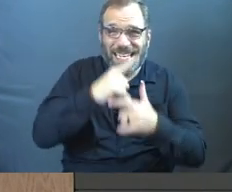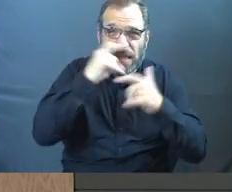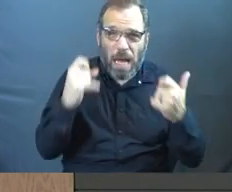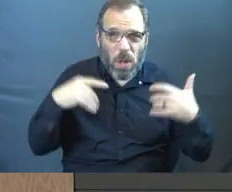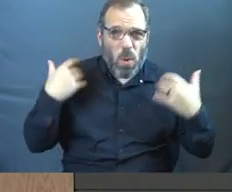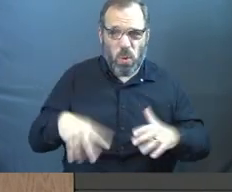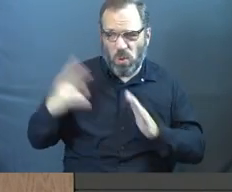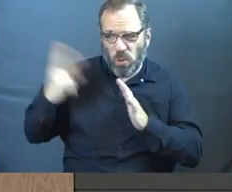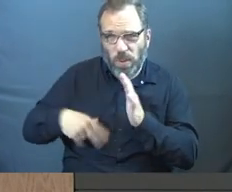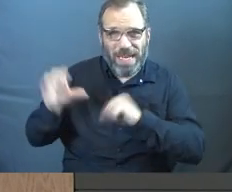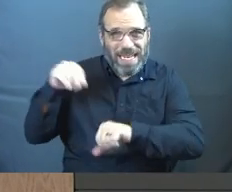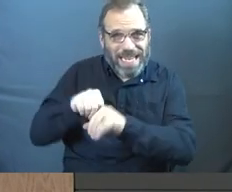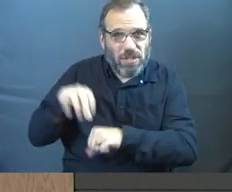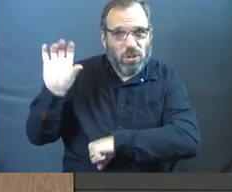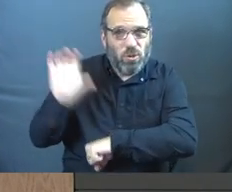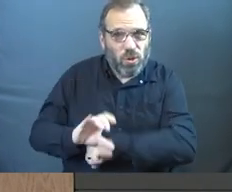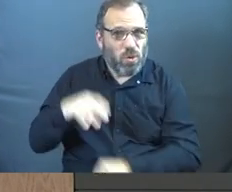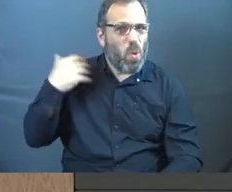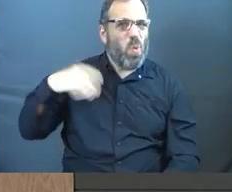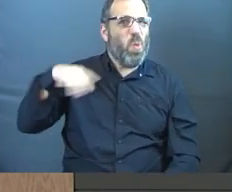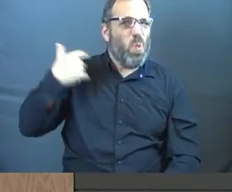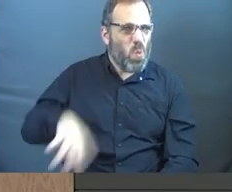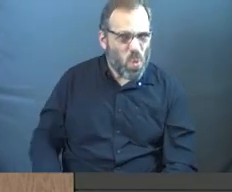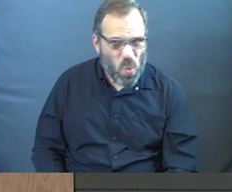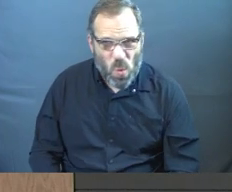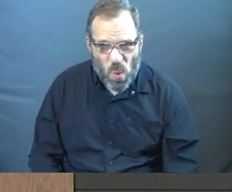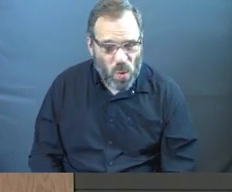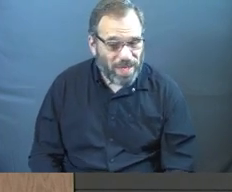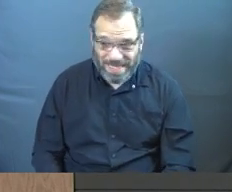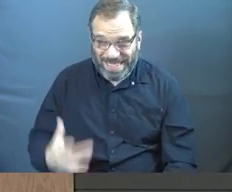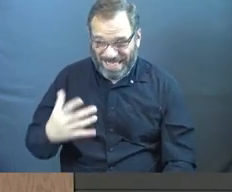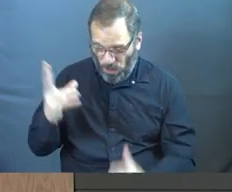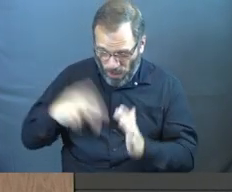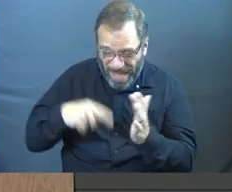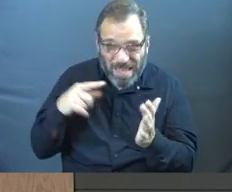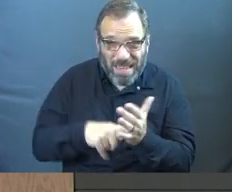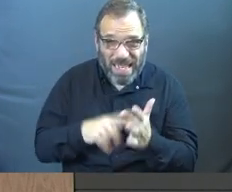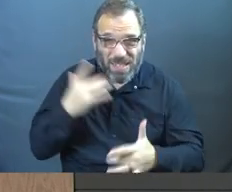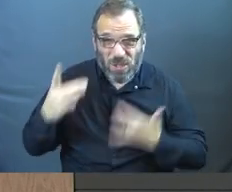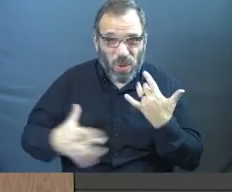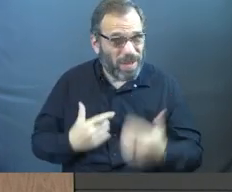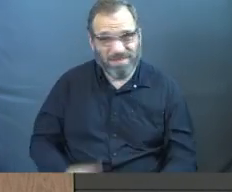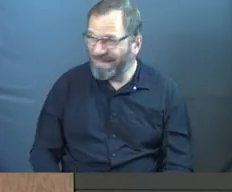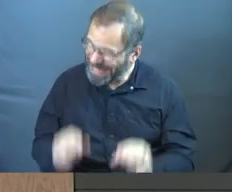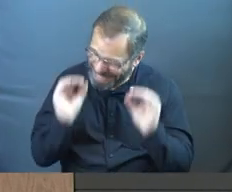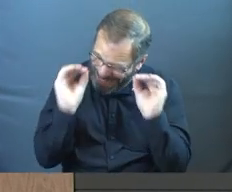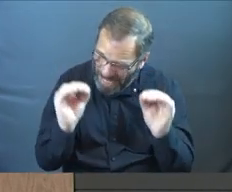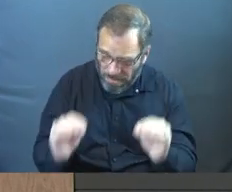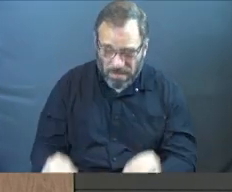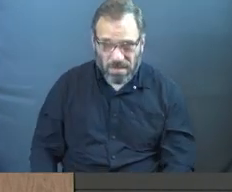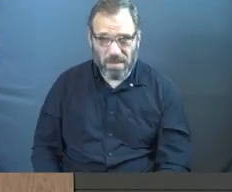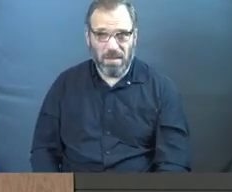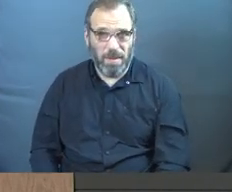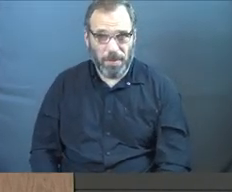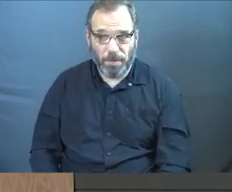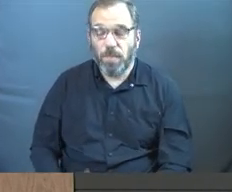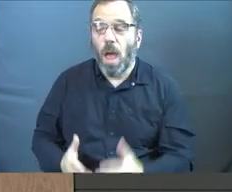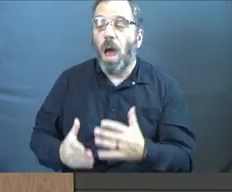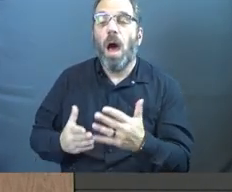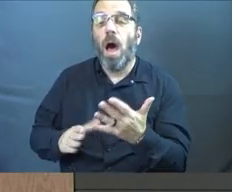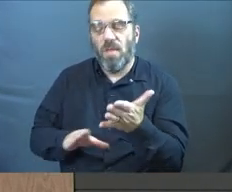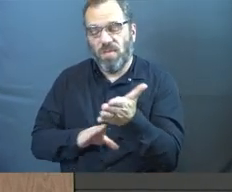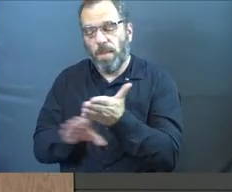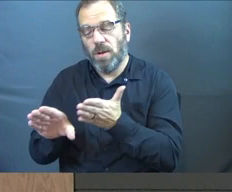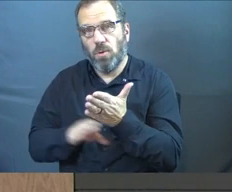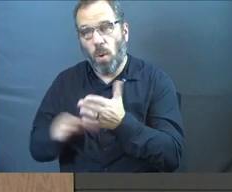stuff to read in church. Gives me no joy to read this in church. The minority